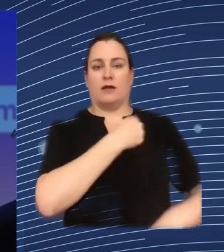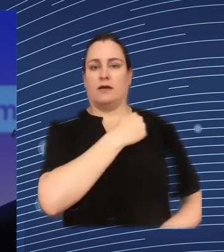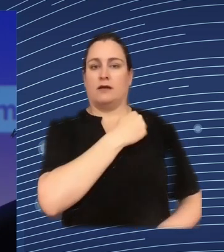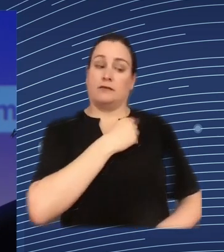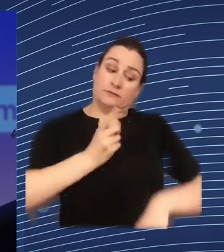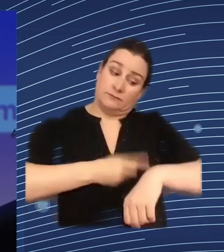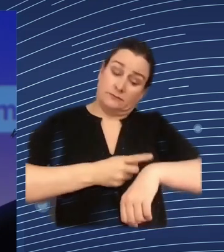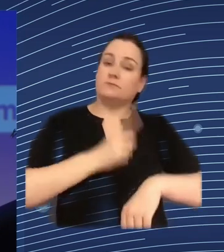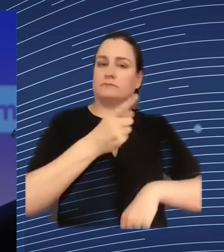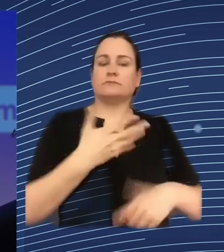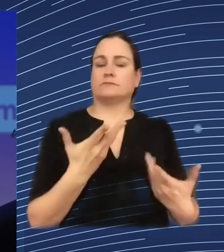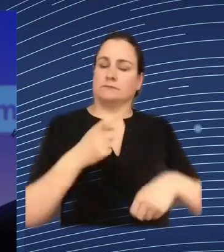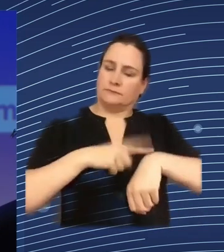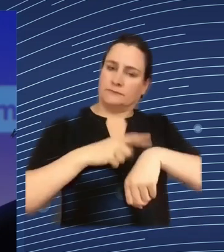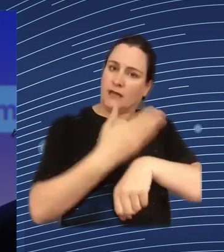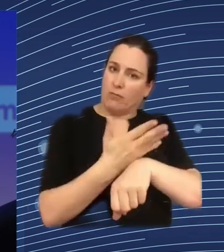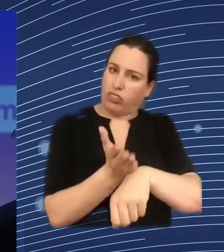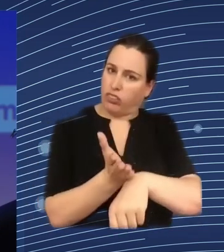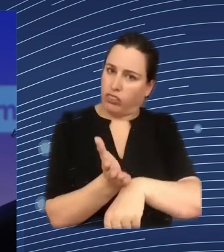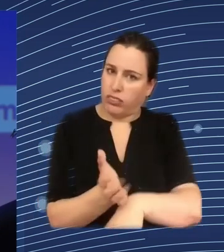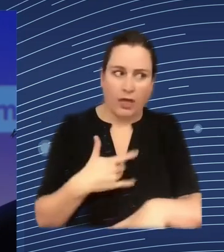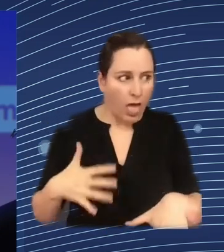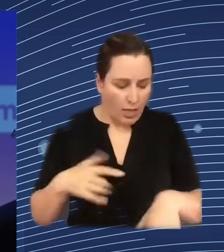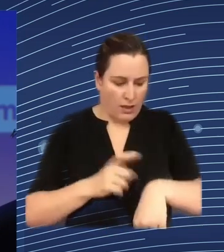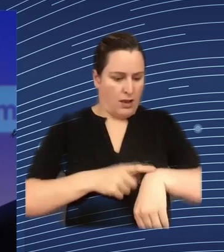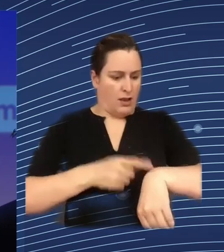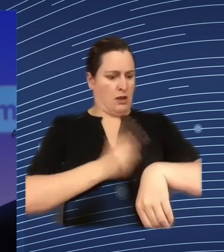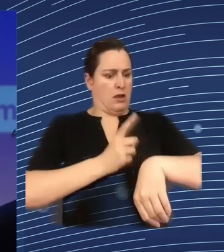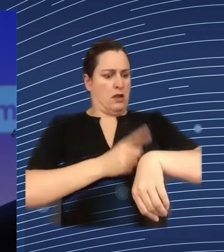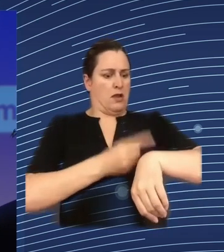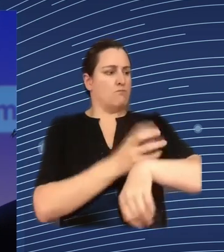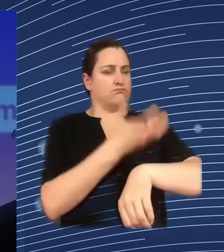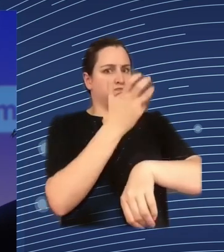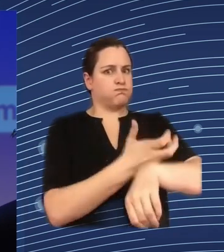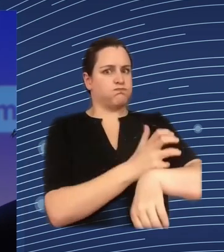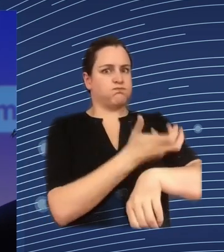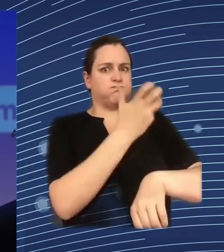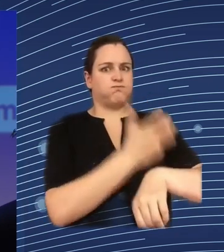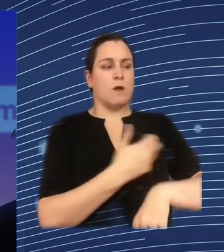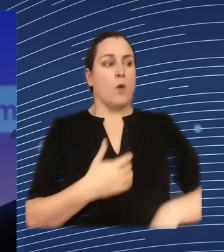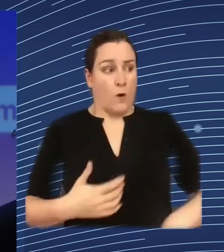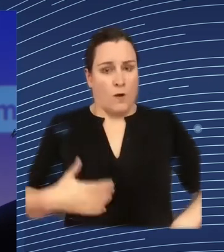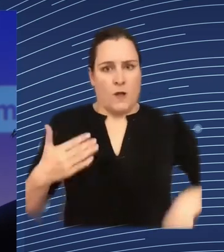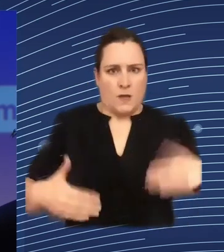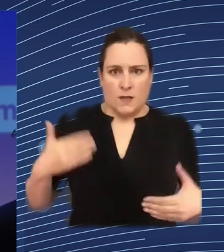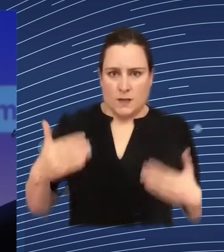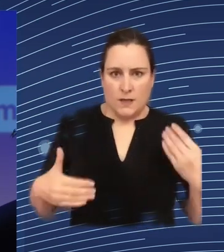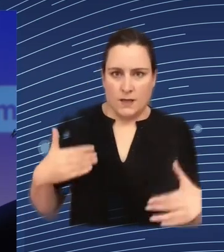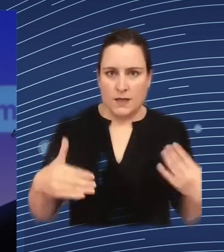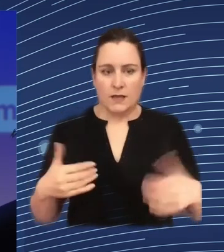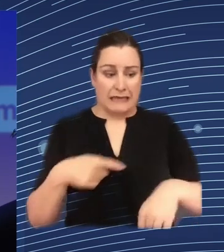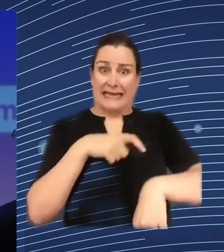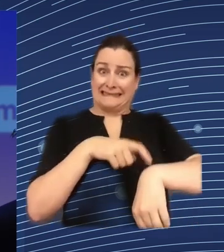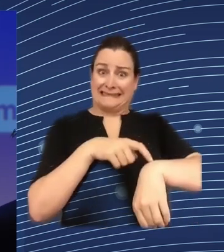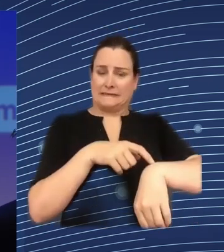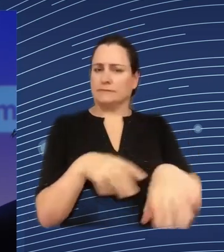taking too much which this thing is called by the doctrine by the literature as the digital wimp because